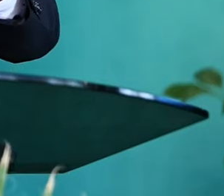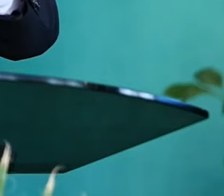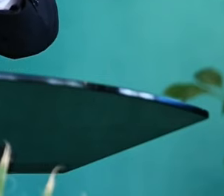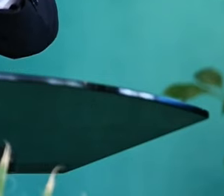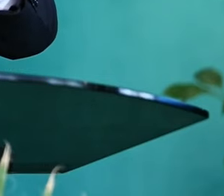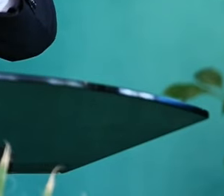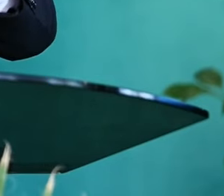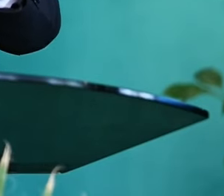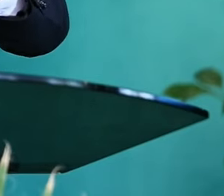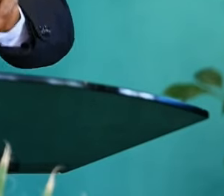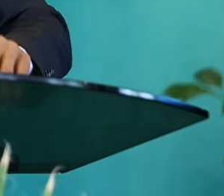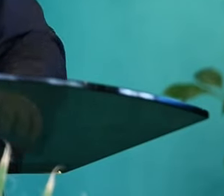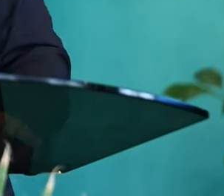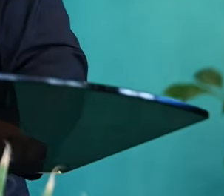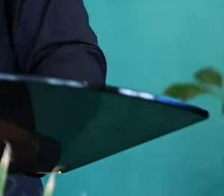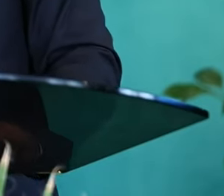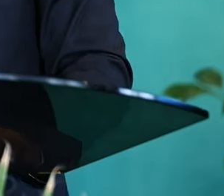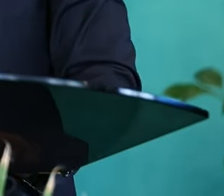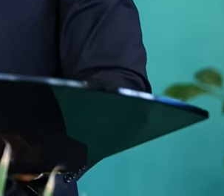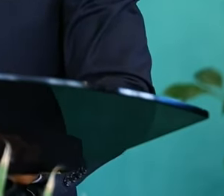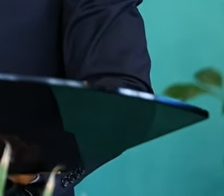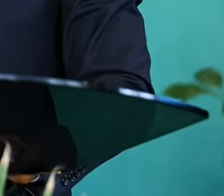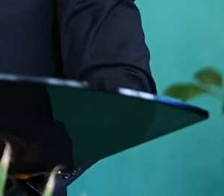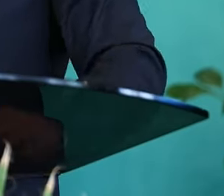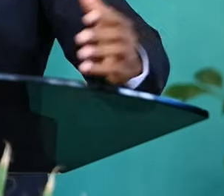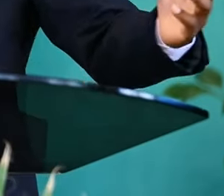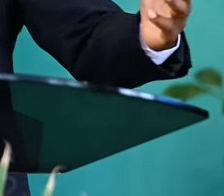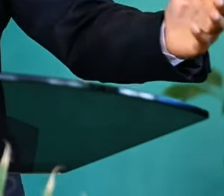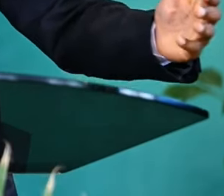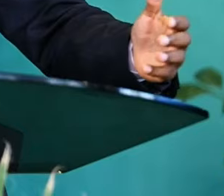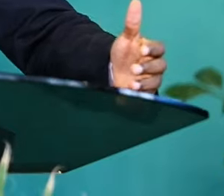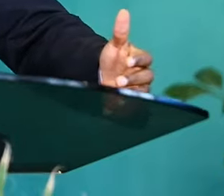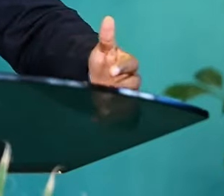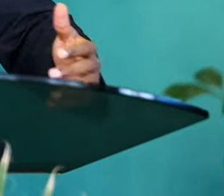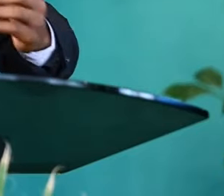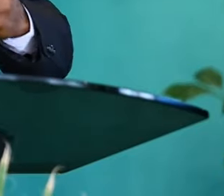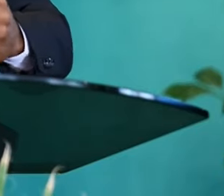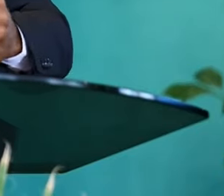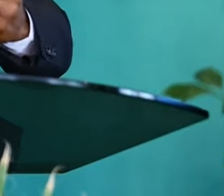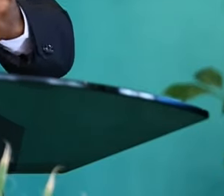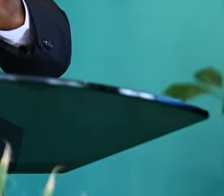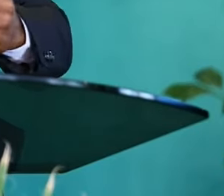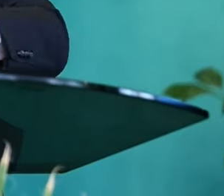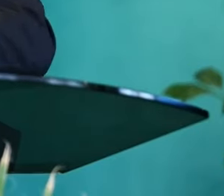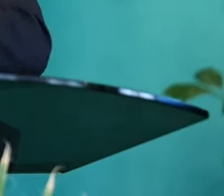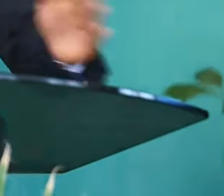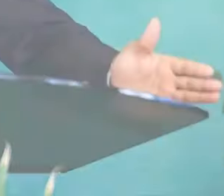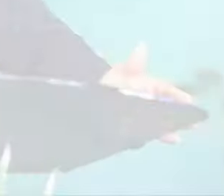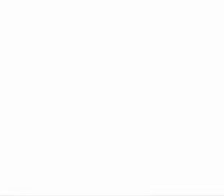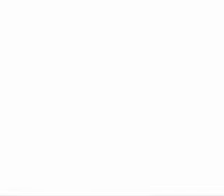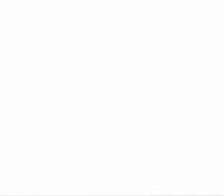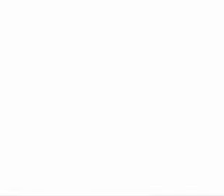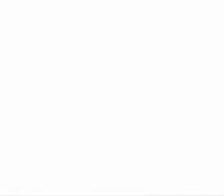And what is that earth made new? Revelation 21, 1, 2, 3, now I saw a new heaven and a new earth, for the first heaven and the first earth